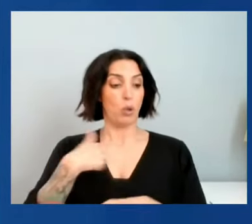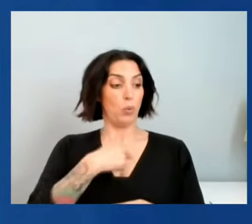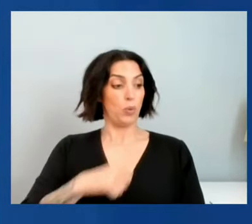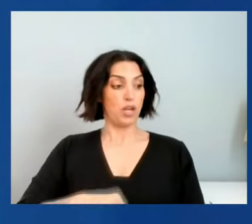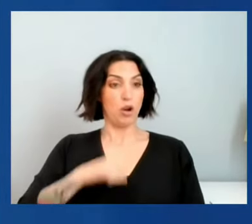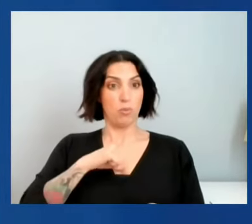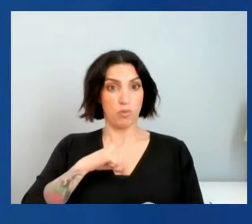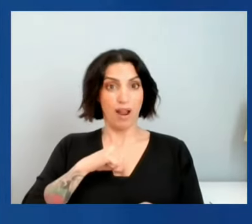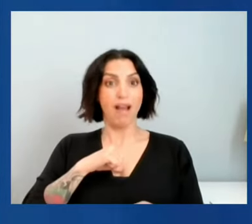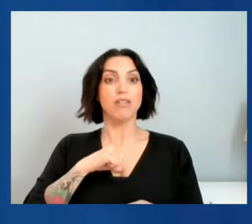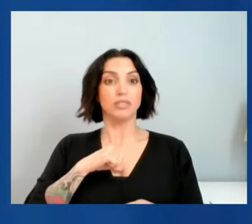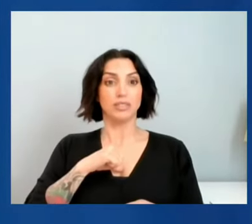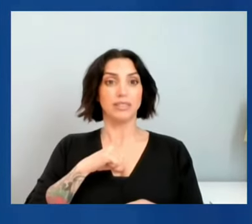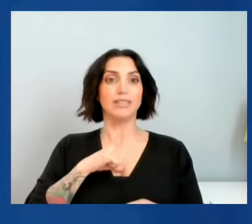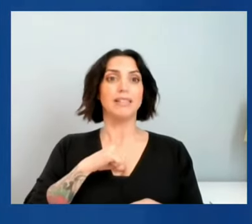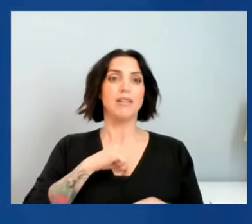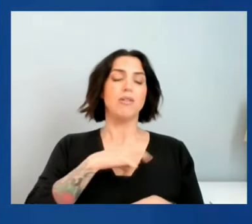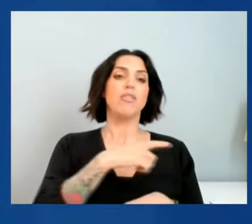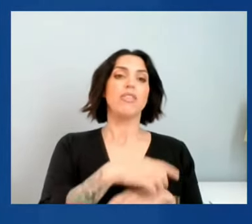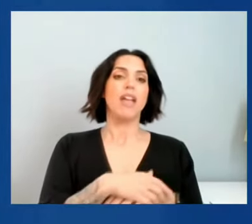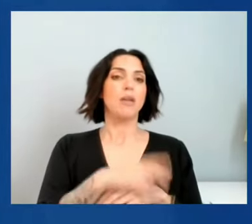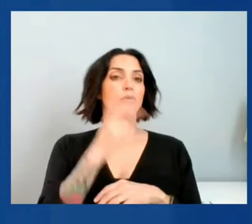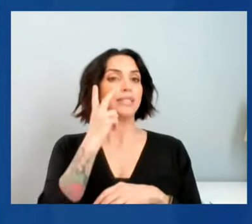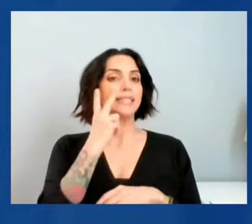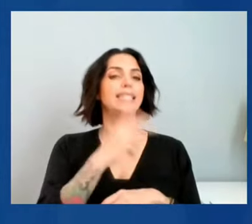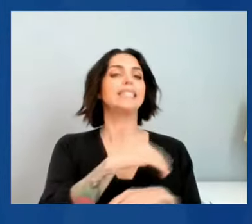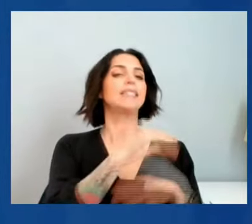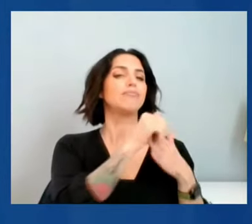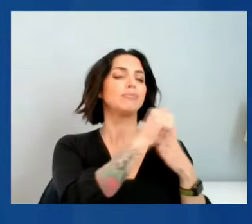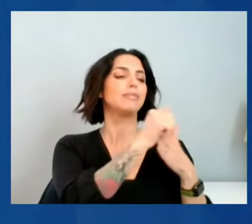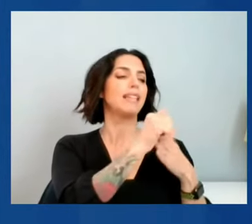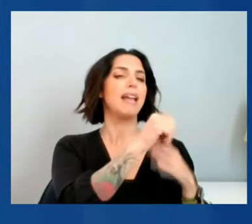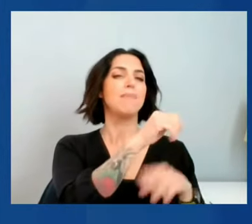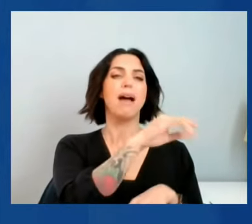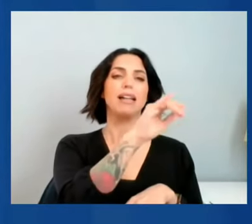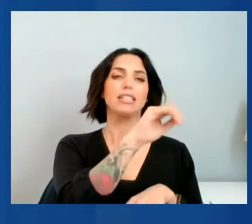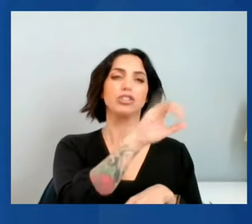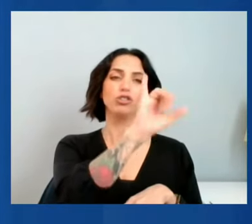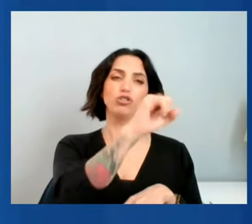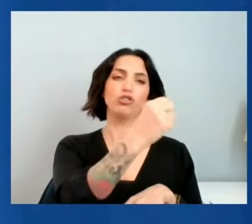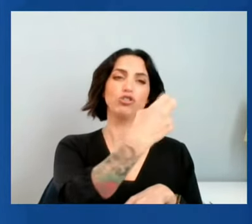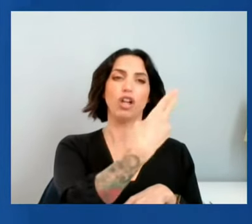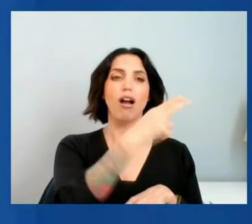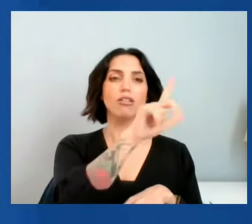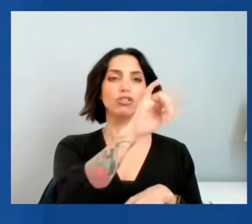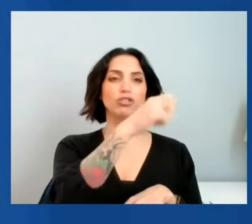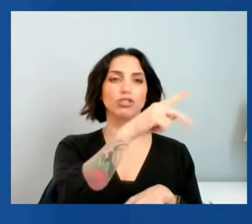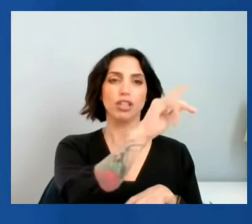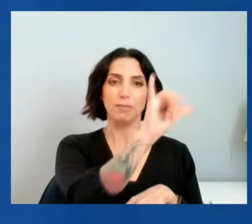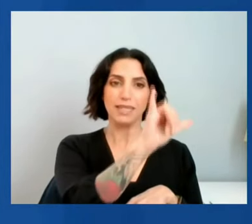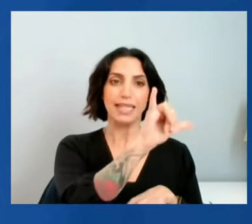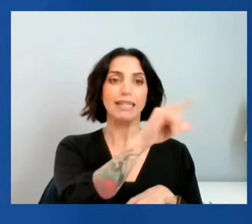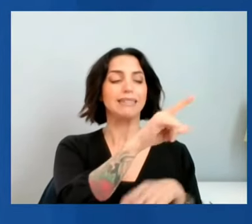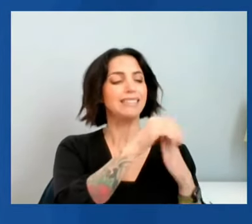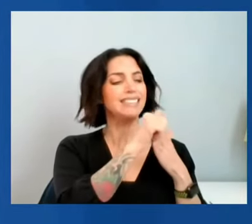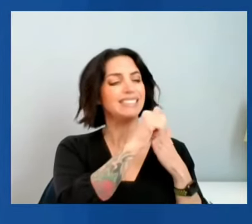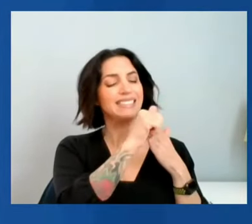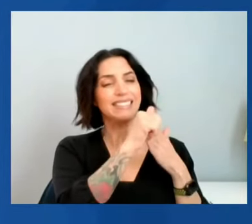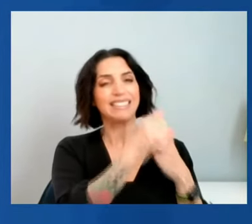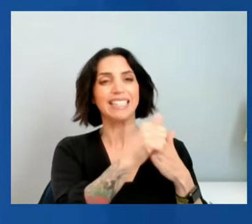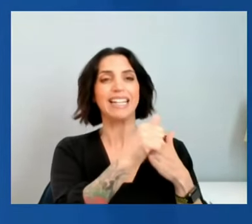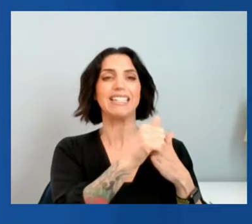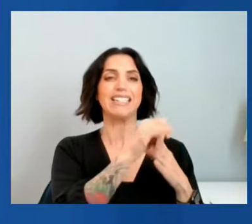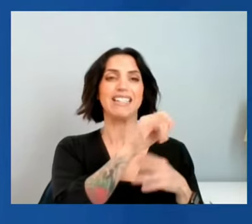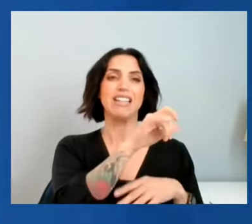the remarkable senior director Josh Lipsky and his incredible team, has been leading the charge in deepening the understanding